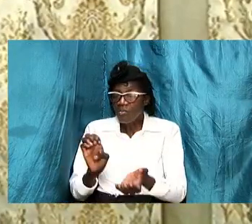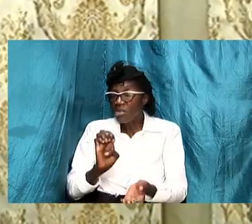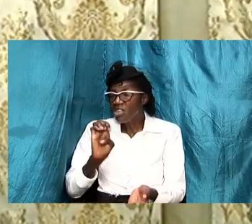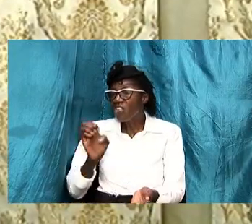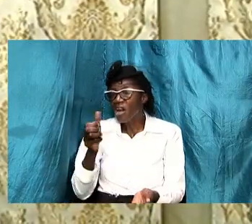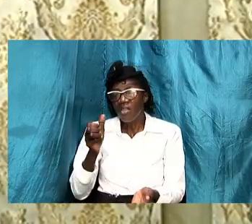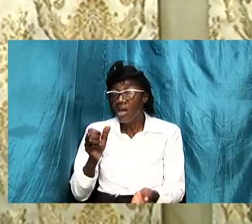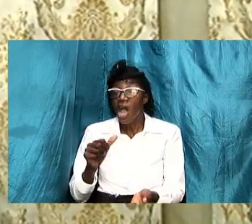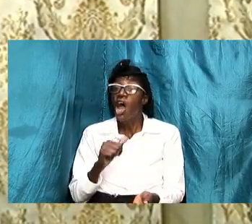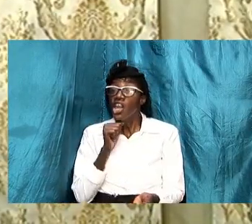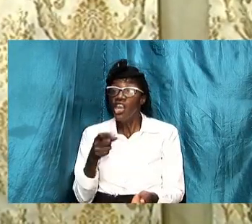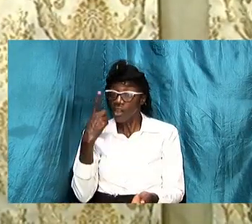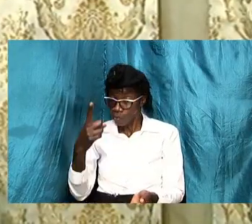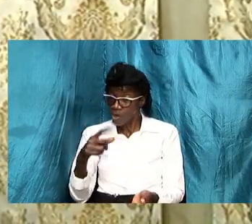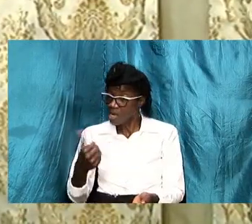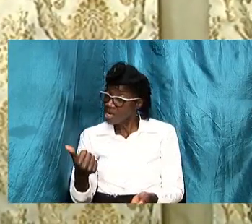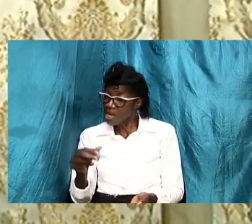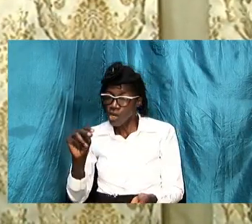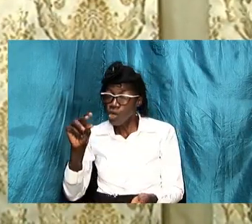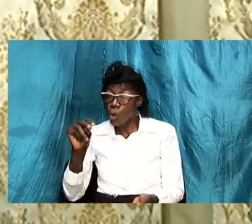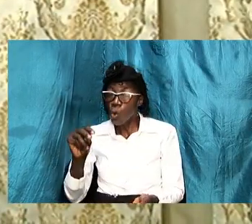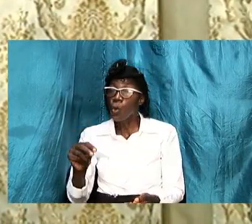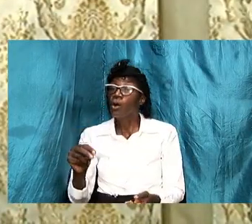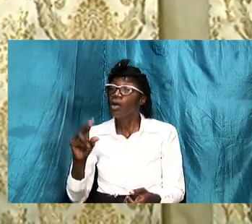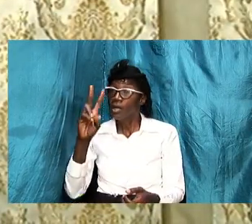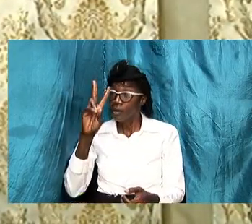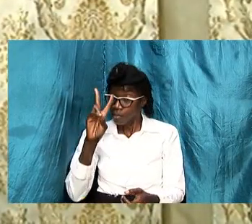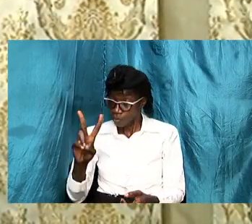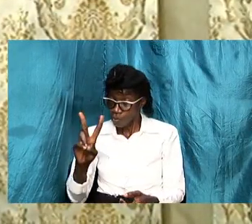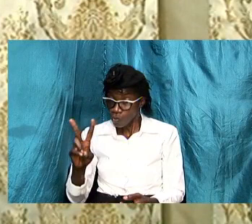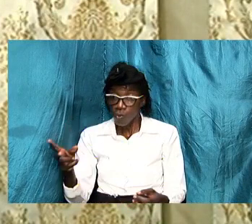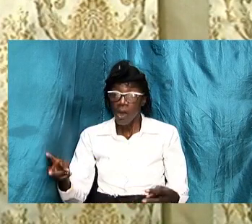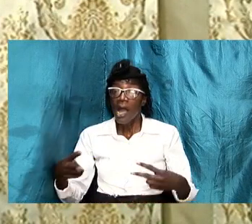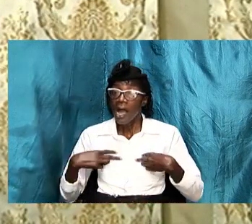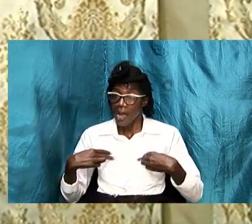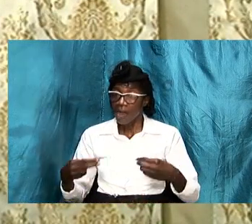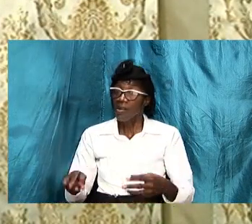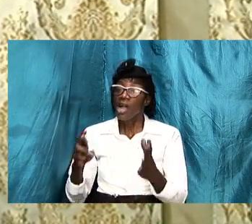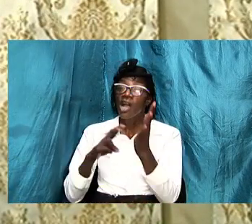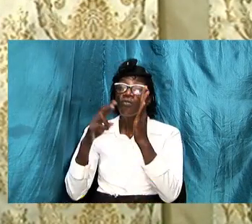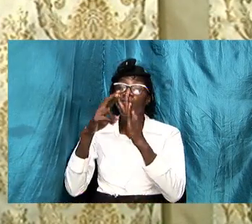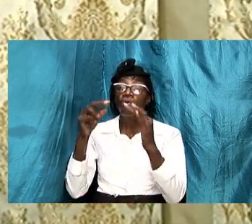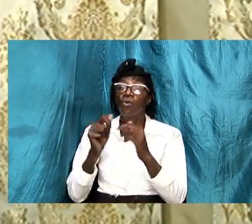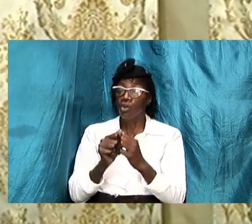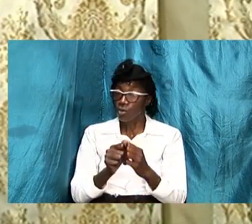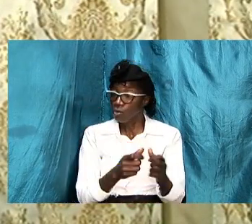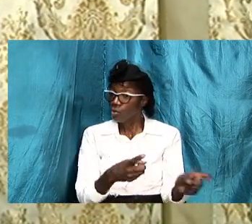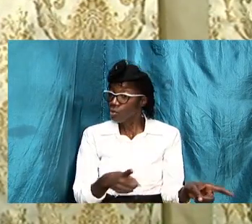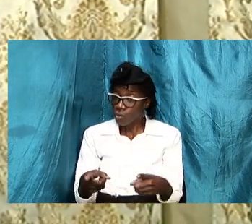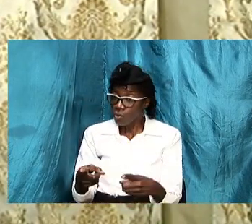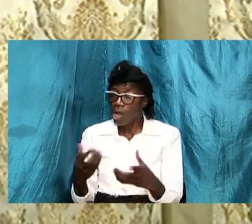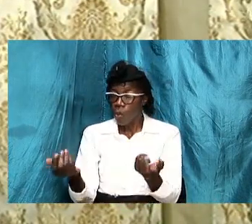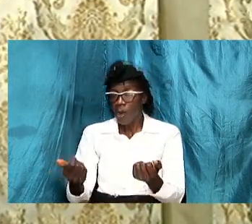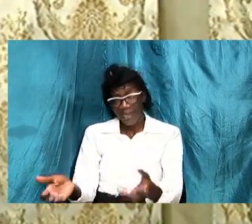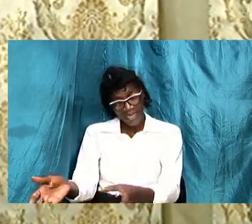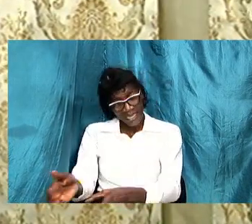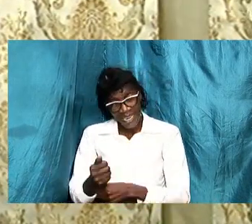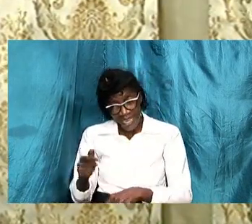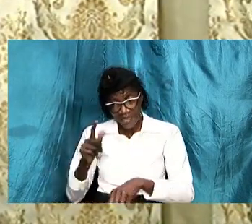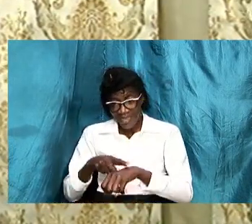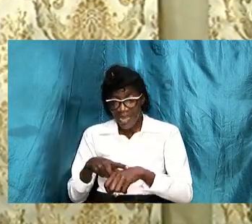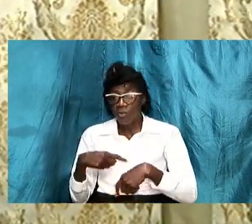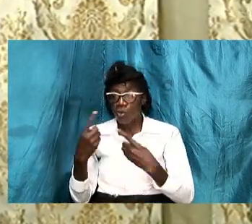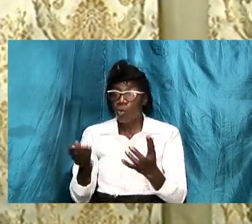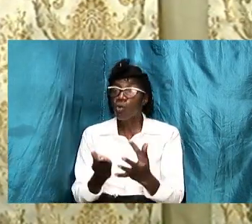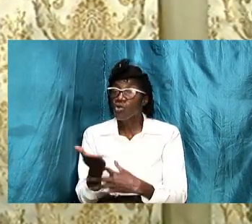or the other both have have a role to play and we want to take the time to go through to make